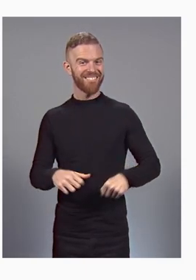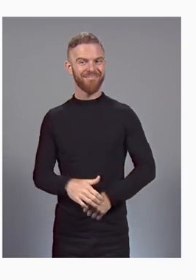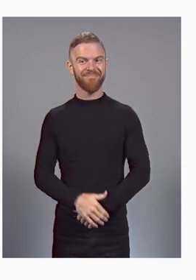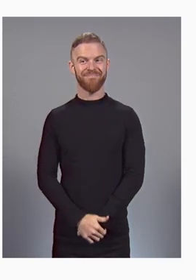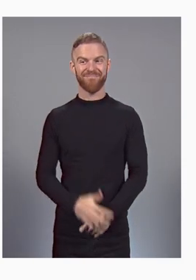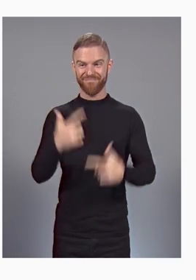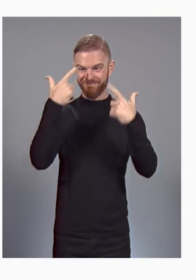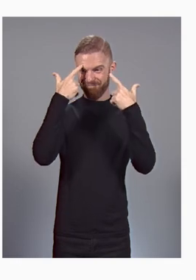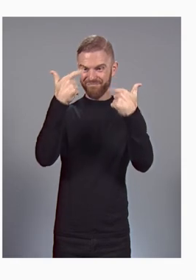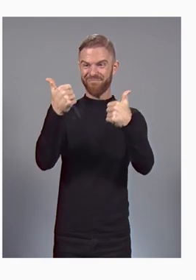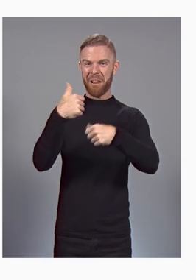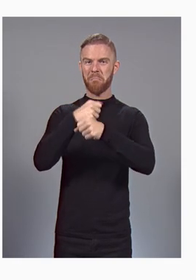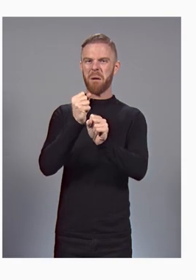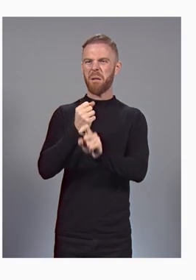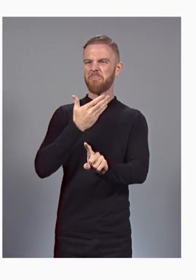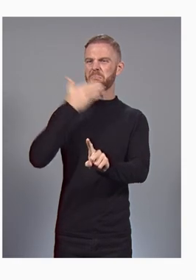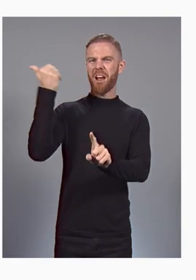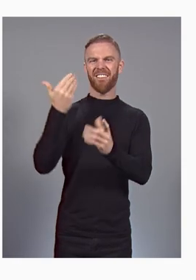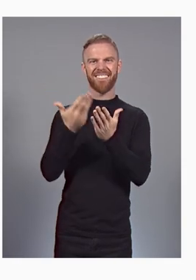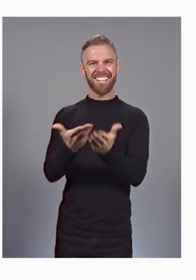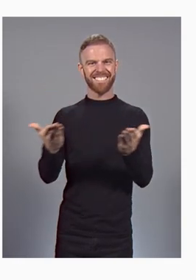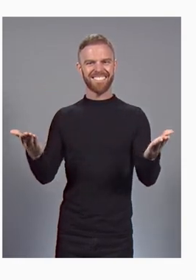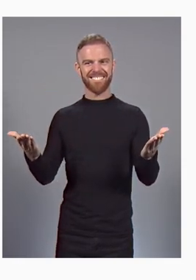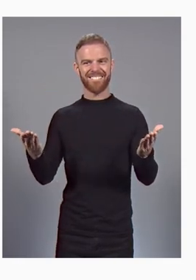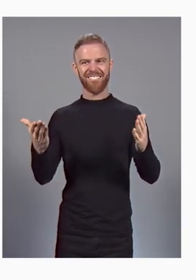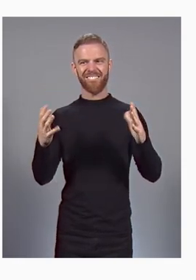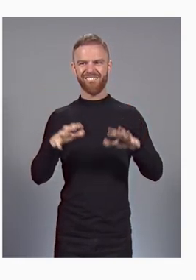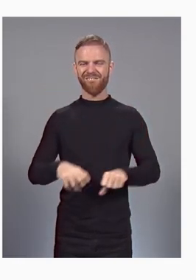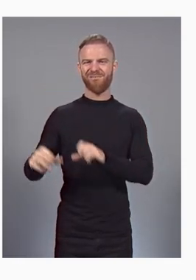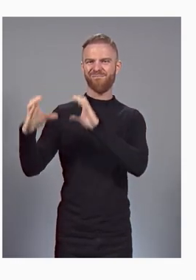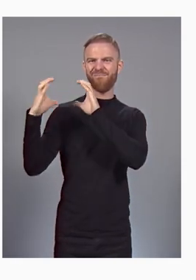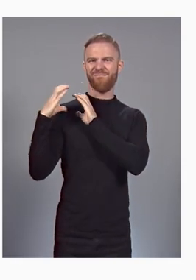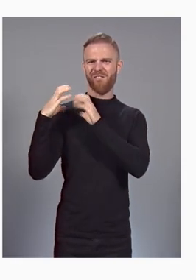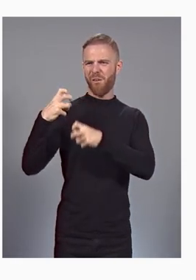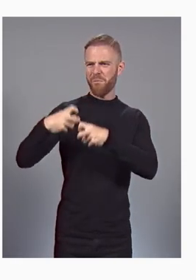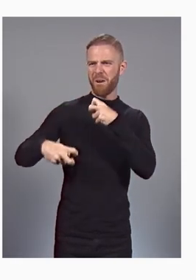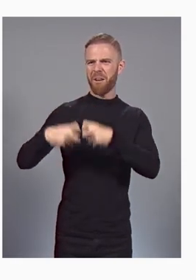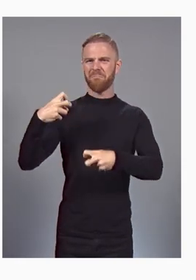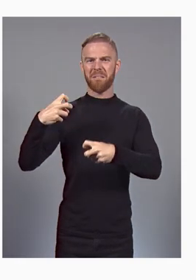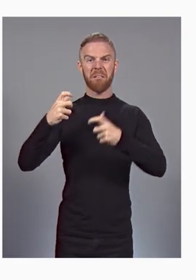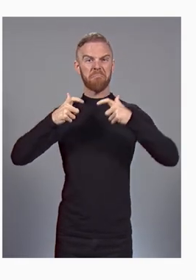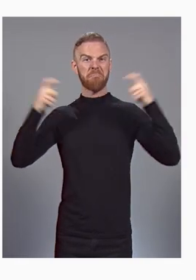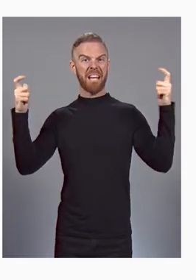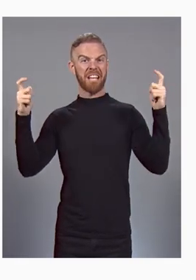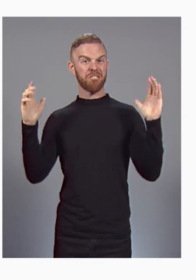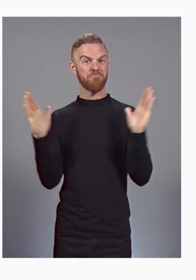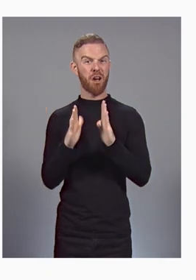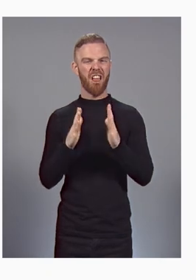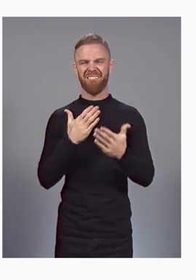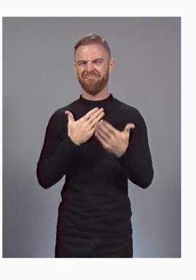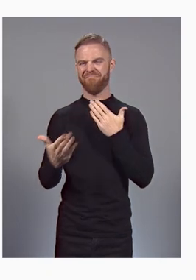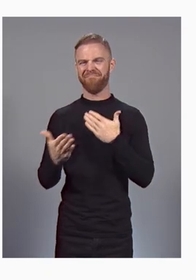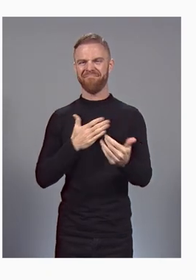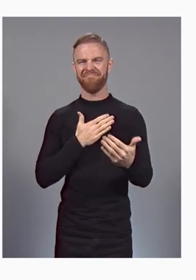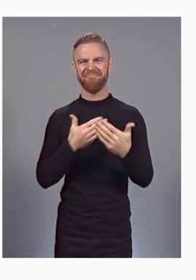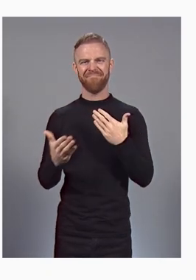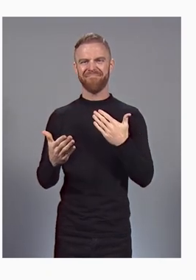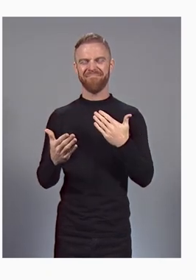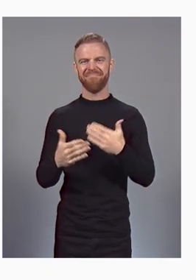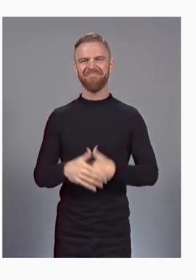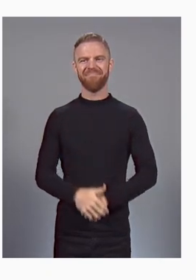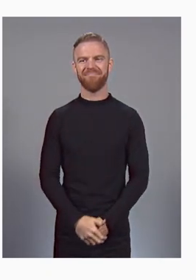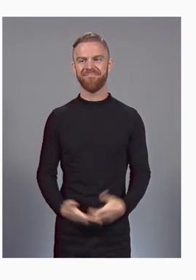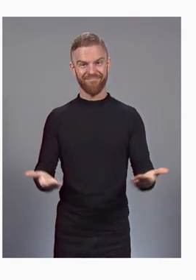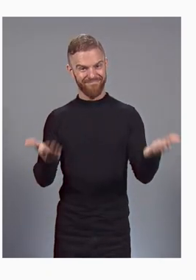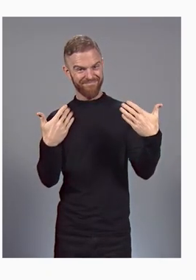things. Let's take on problems, big or small. Not yet, I'm